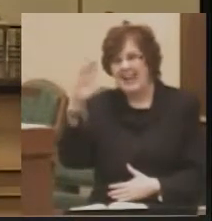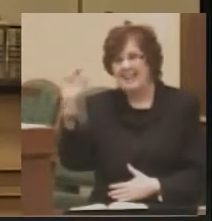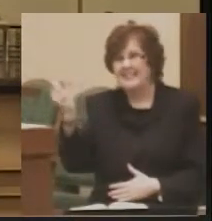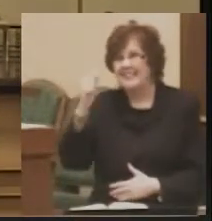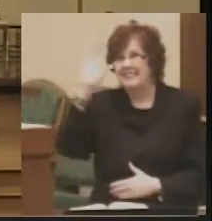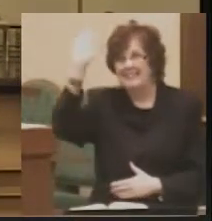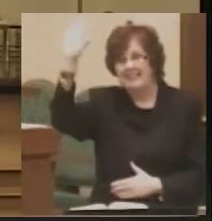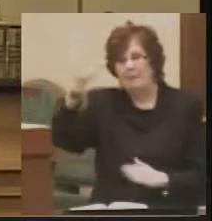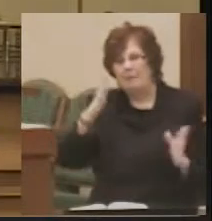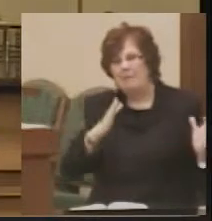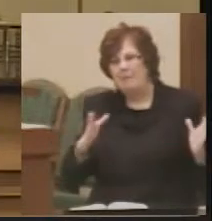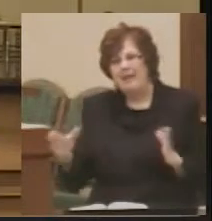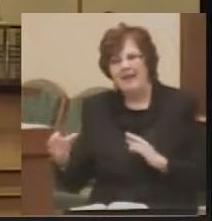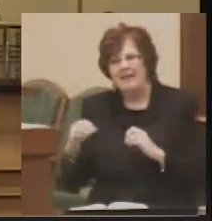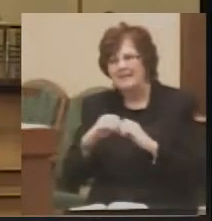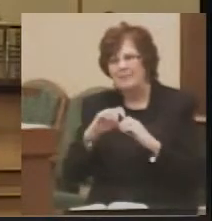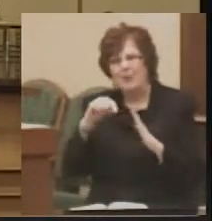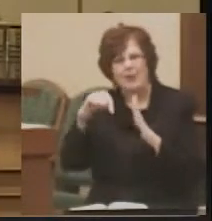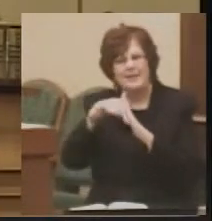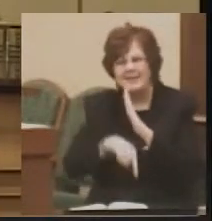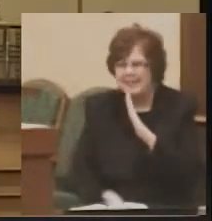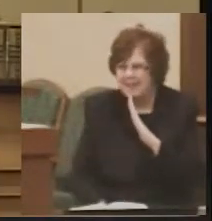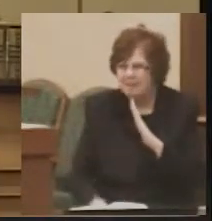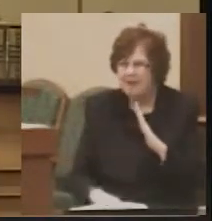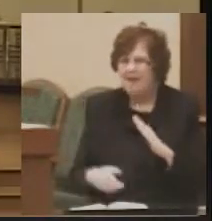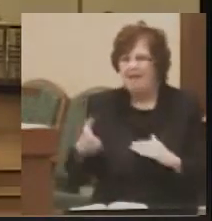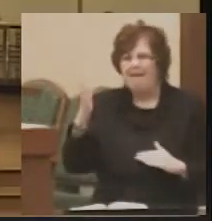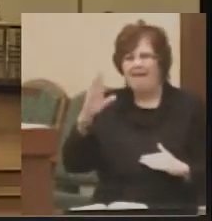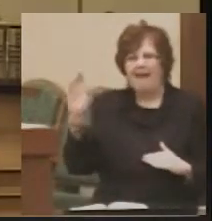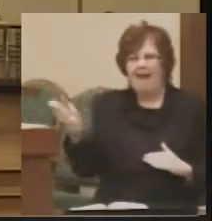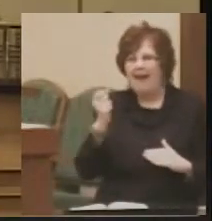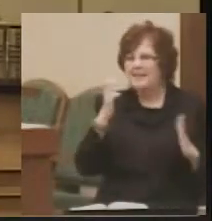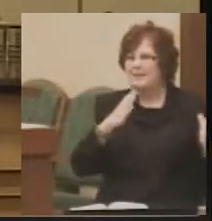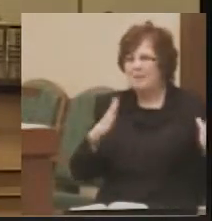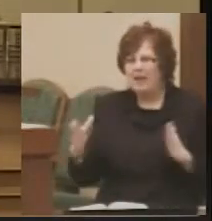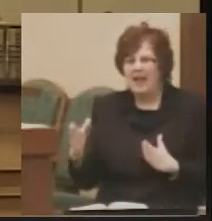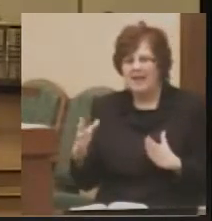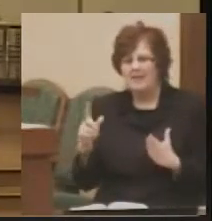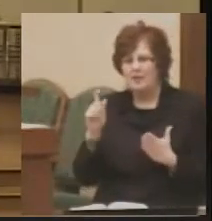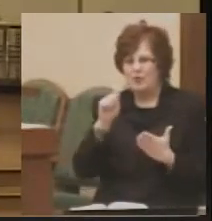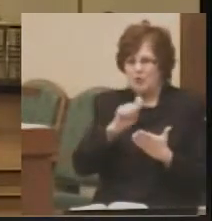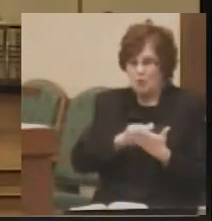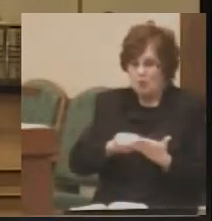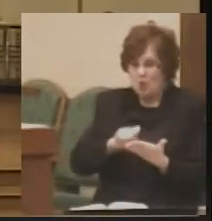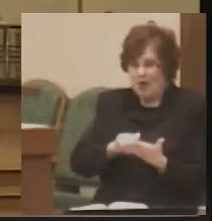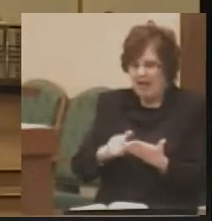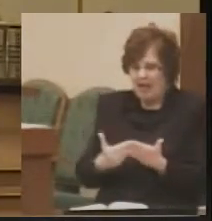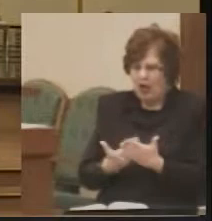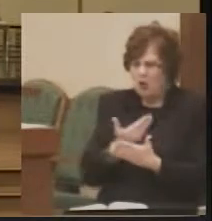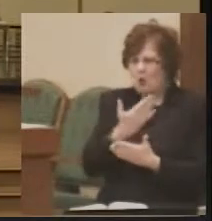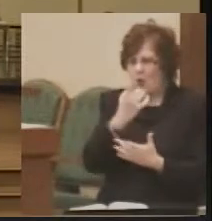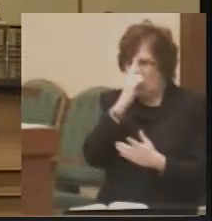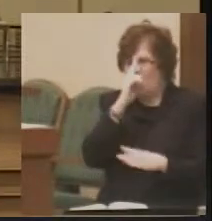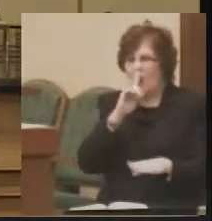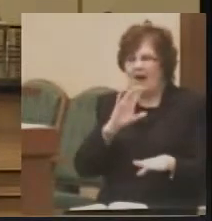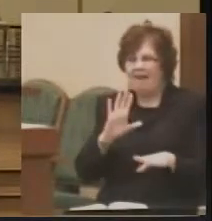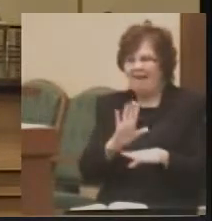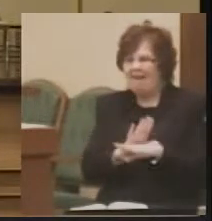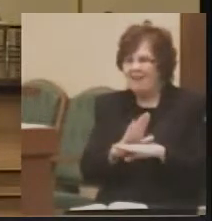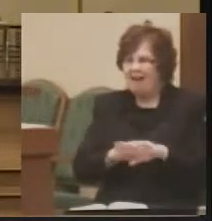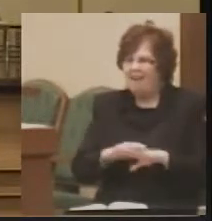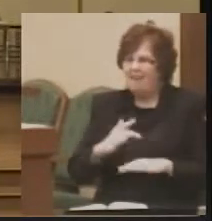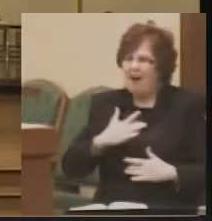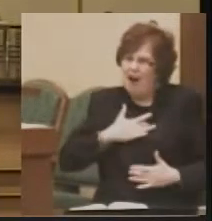plan goes deeper. God's plan is to write a new covenant on the hearts of his